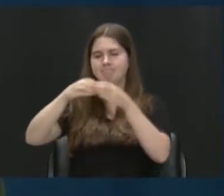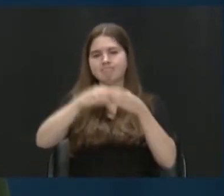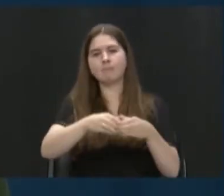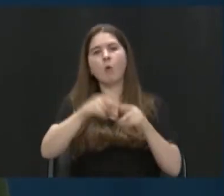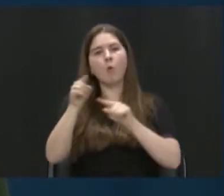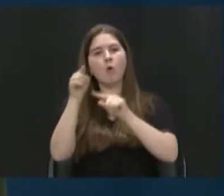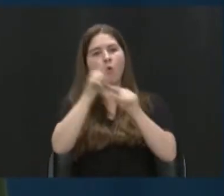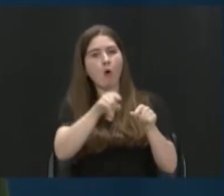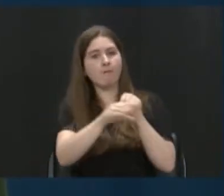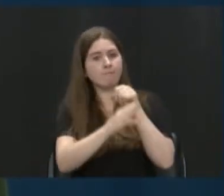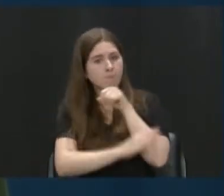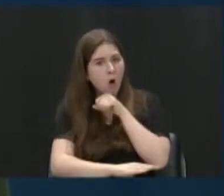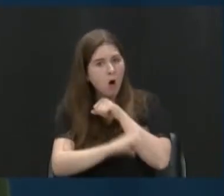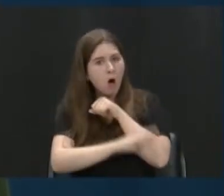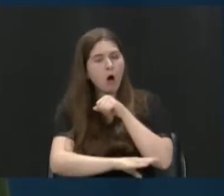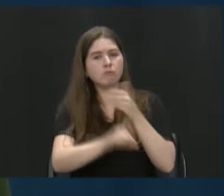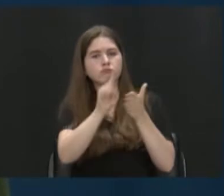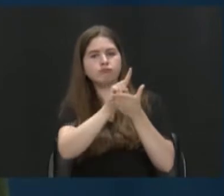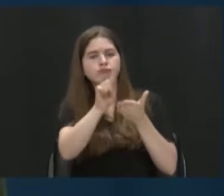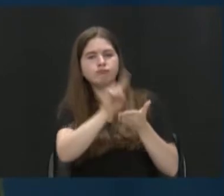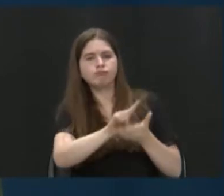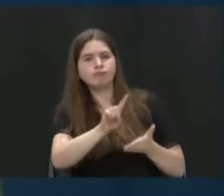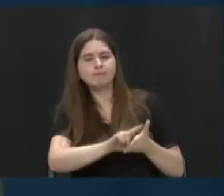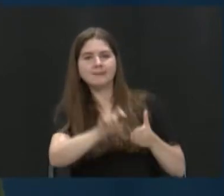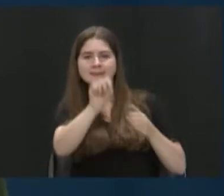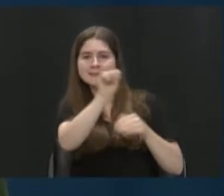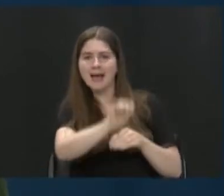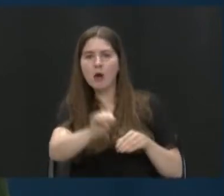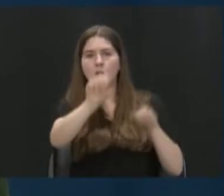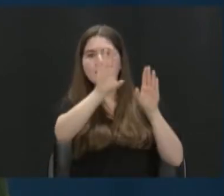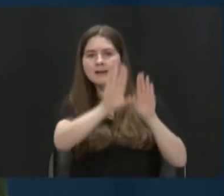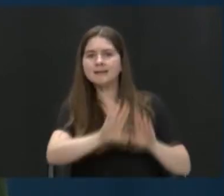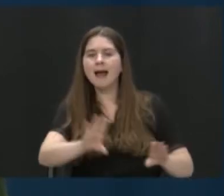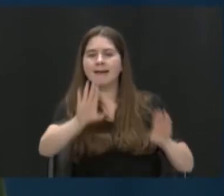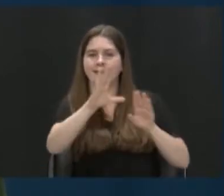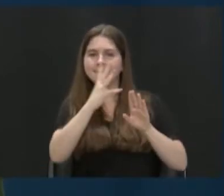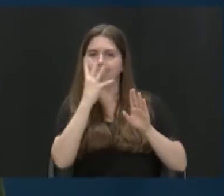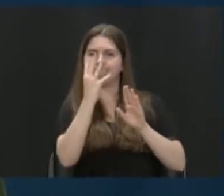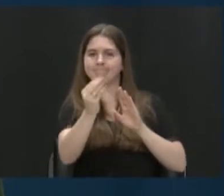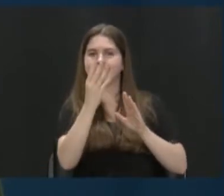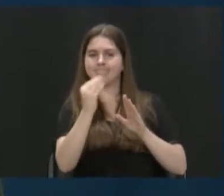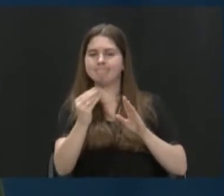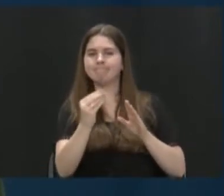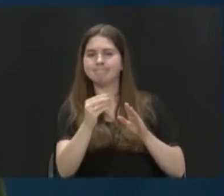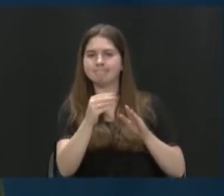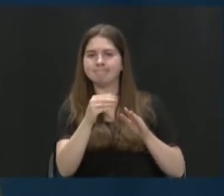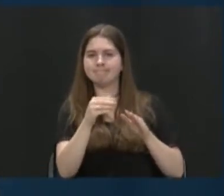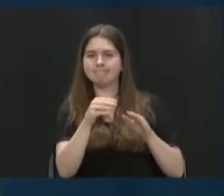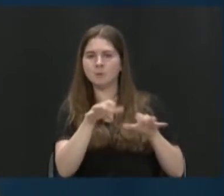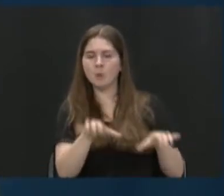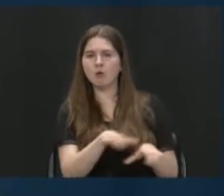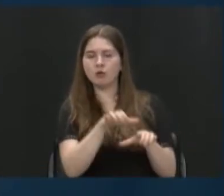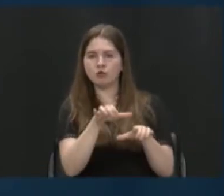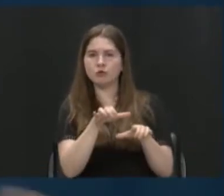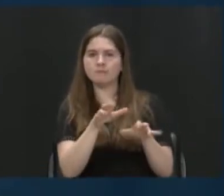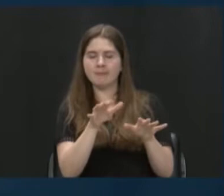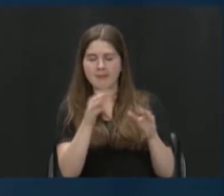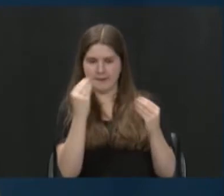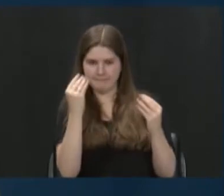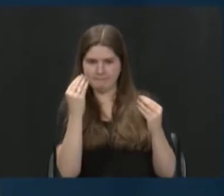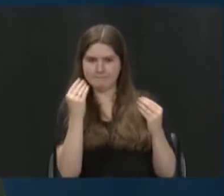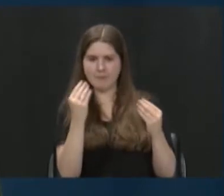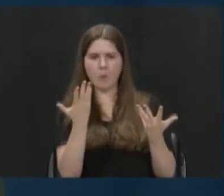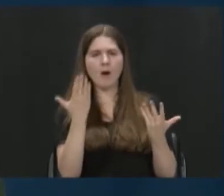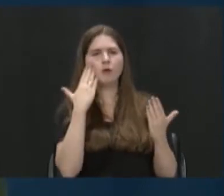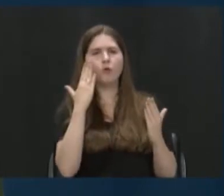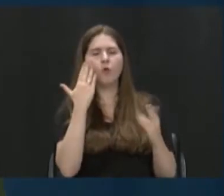and weekly, Saturday and Sundays, the outdoor recreational, the, like, I